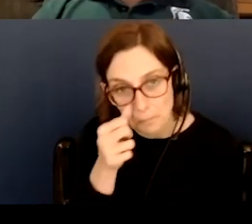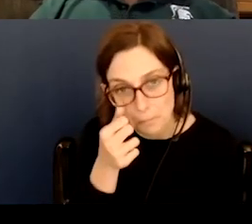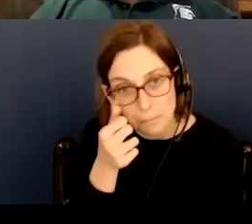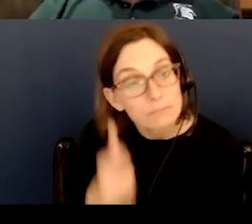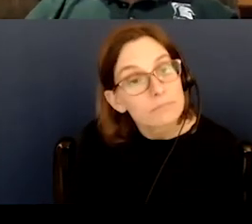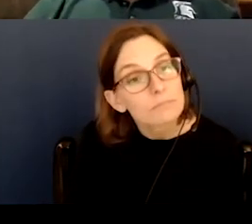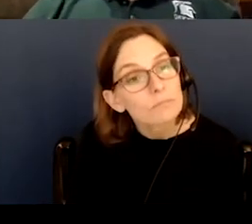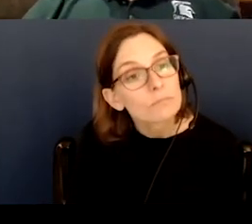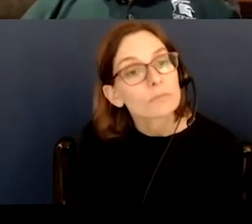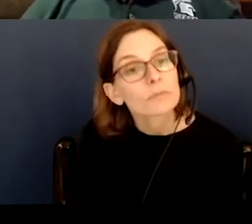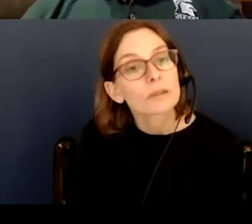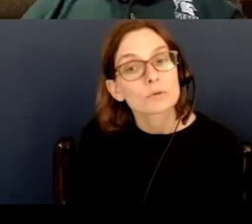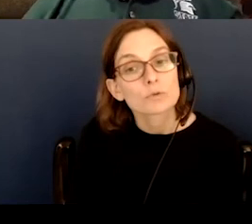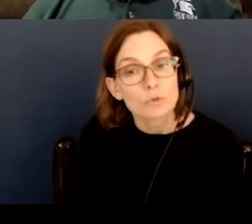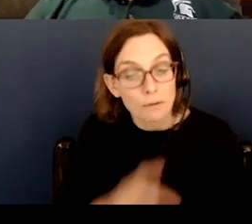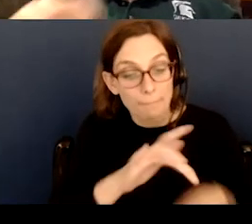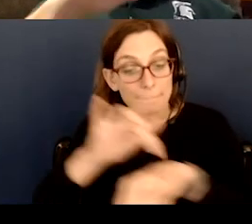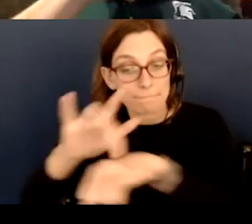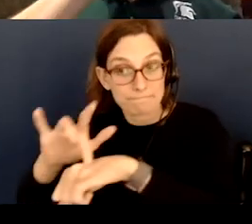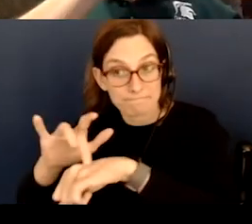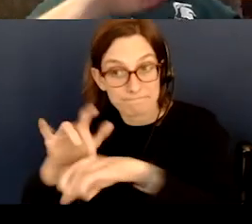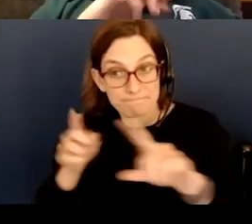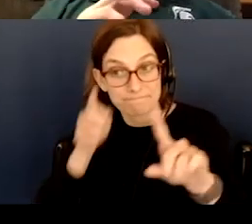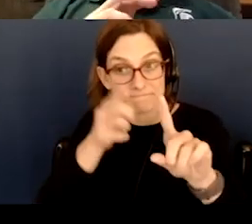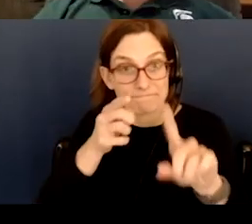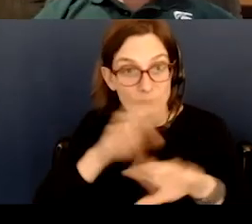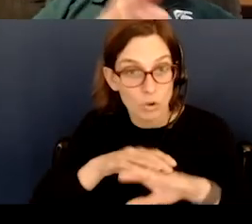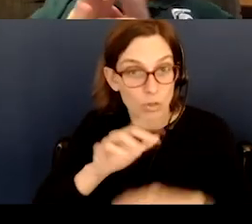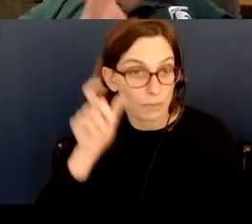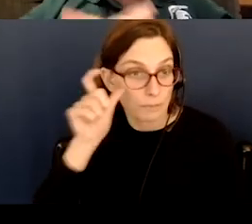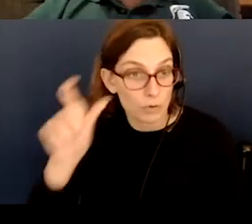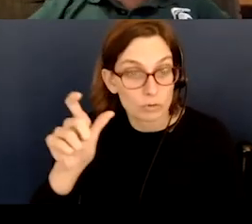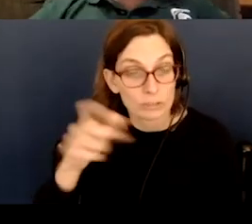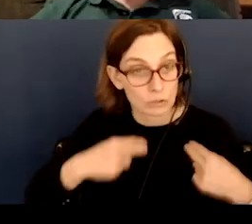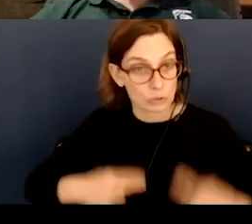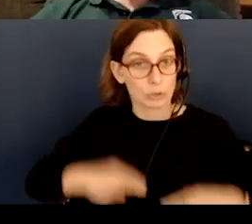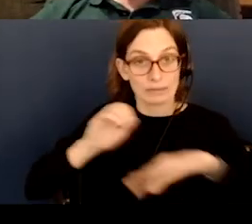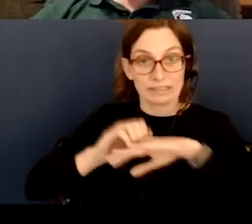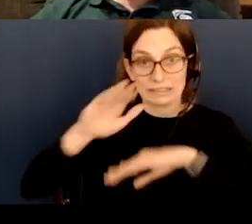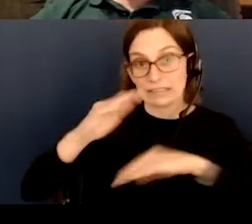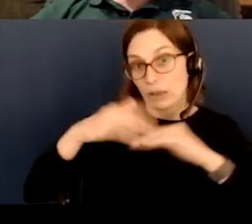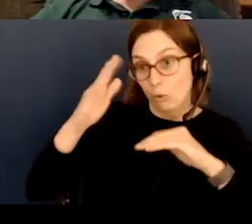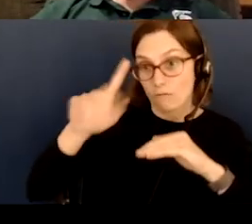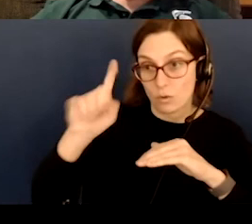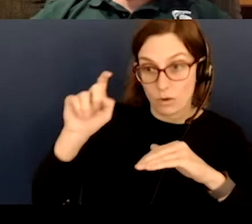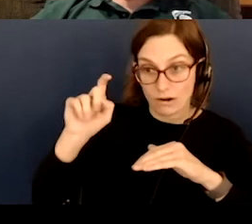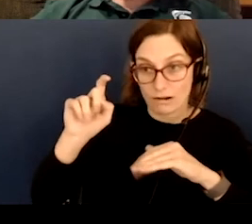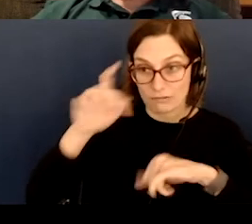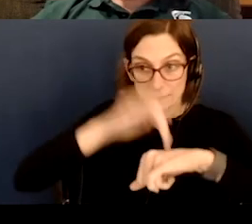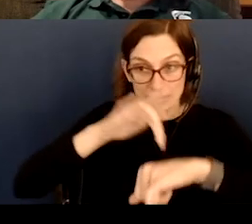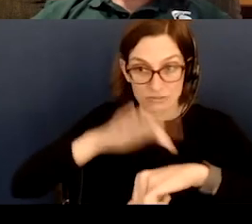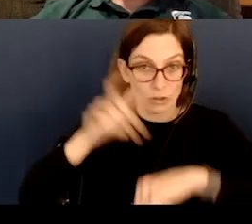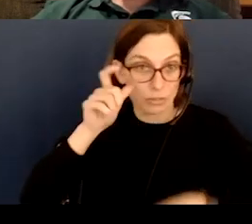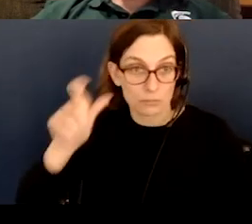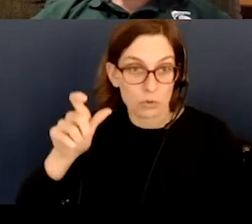So missions to the moon, uh, human beings have sent over a hundred missions to the moon, depending on how you count. Uh, Soviet